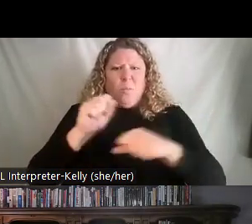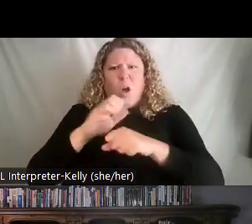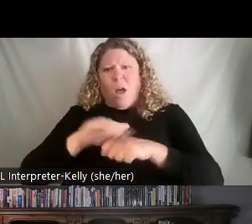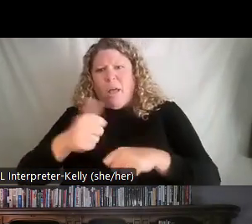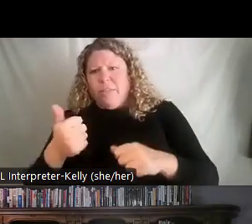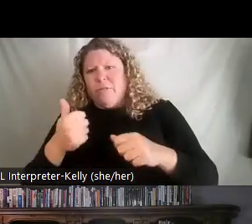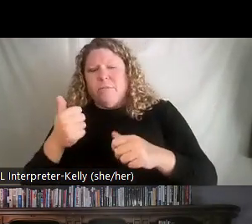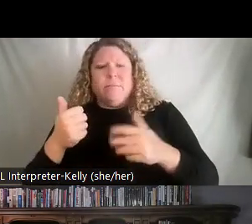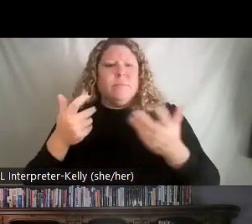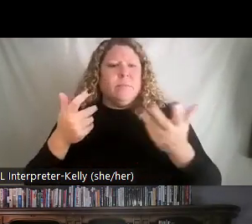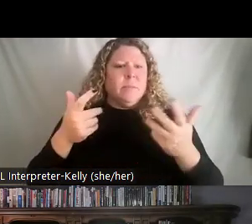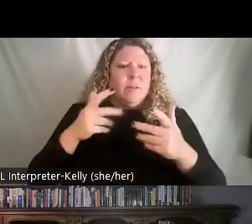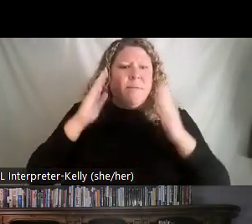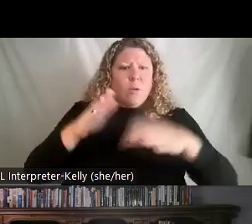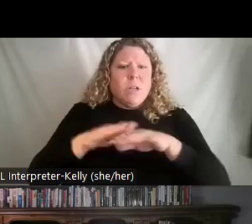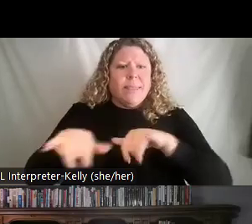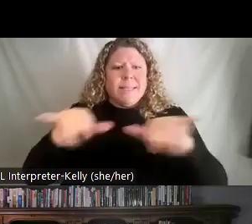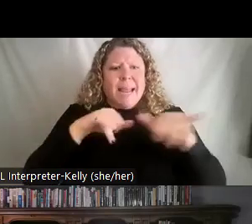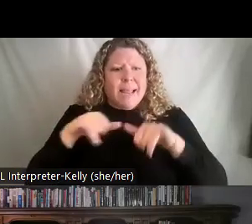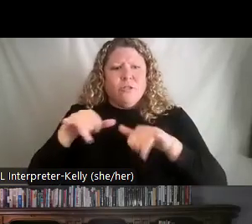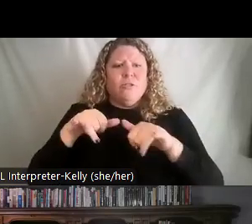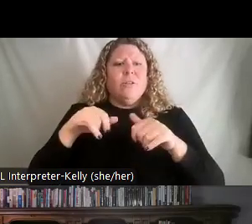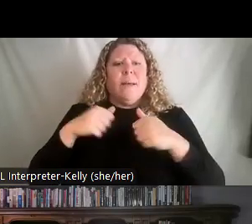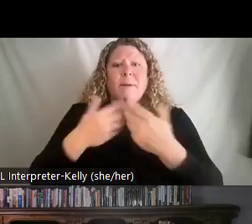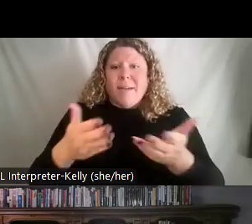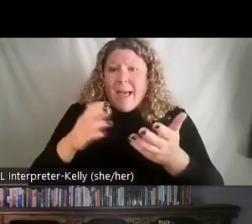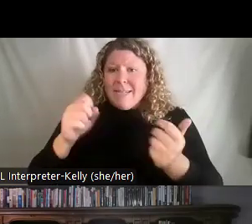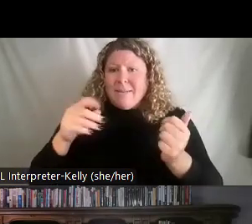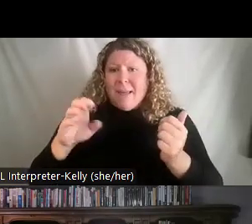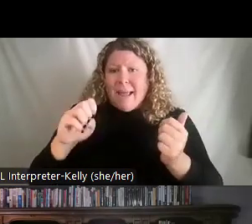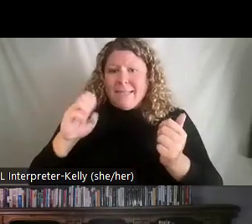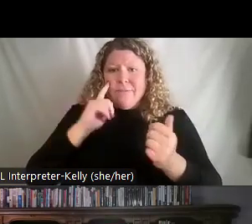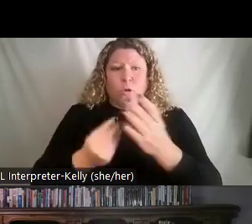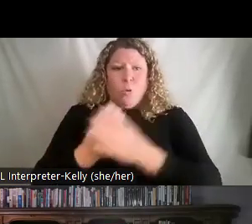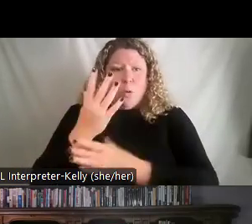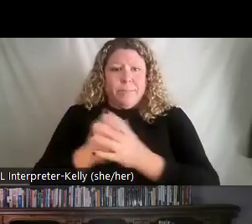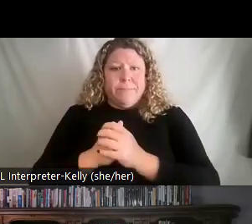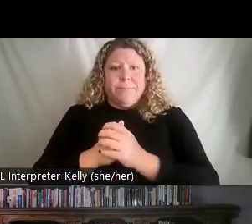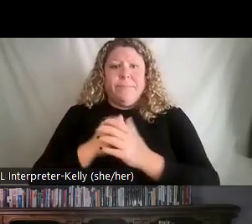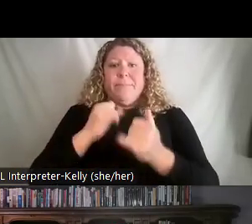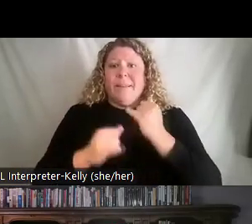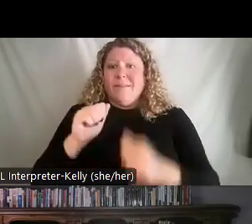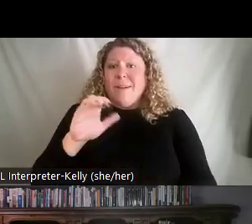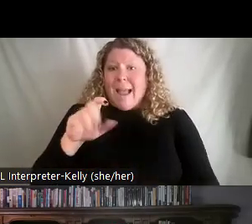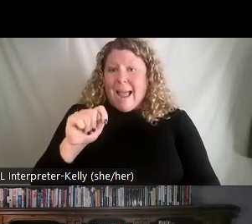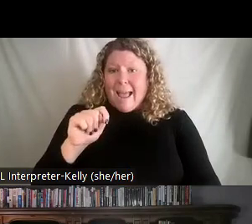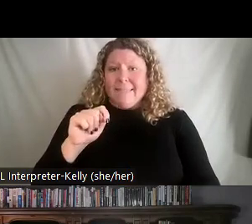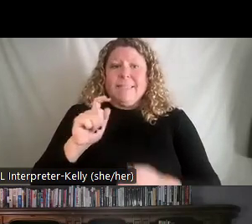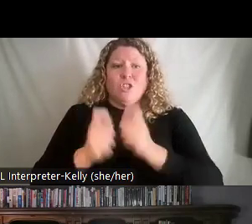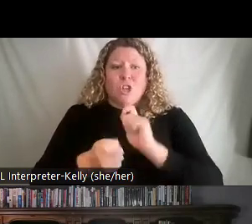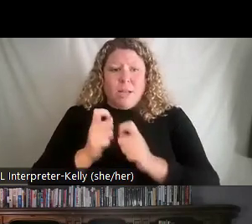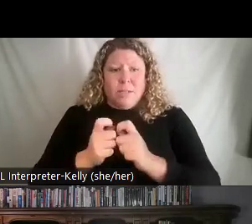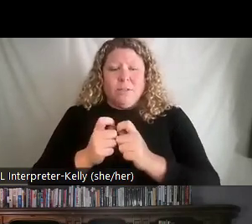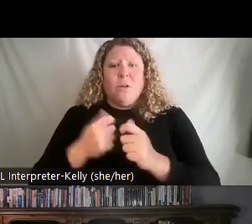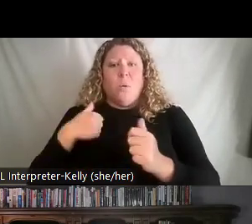to focus on the standards and we're going to provide the space that they need for the growth. And finally, we're going to act and adjust. We're going to provide feedback so they can